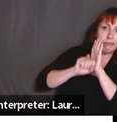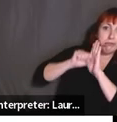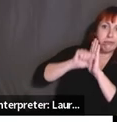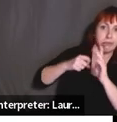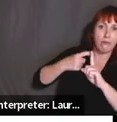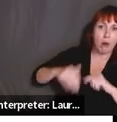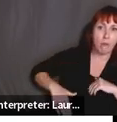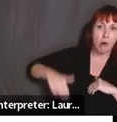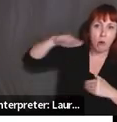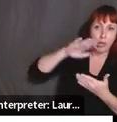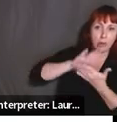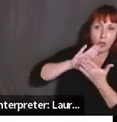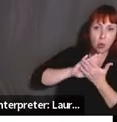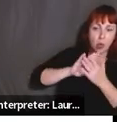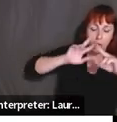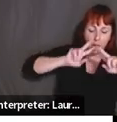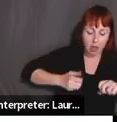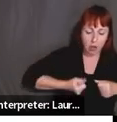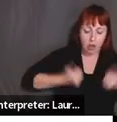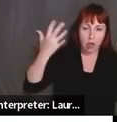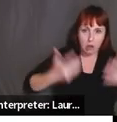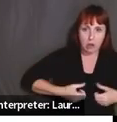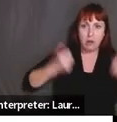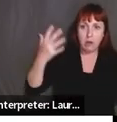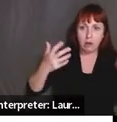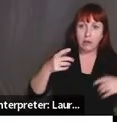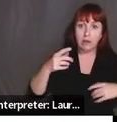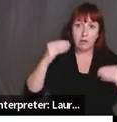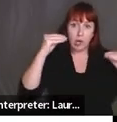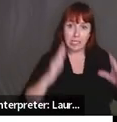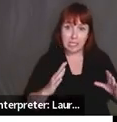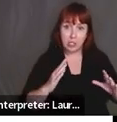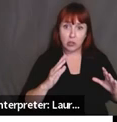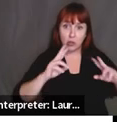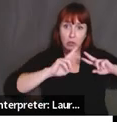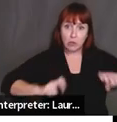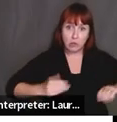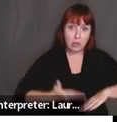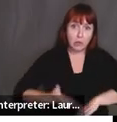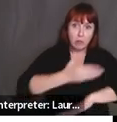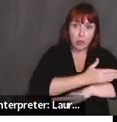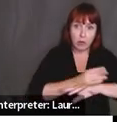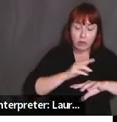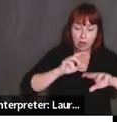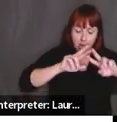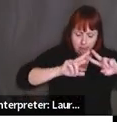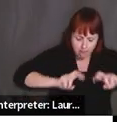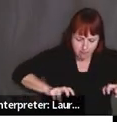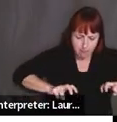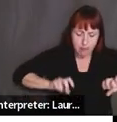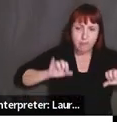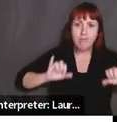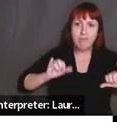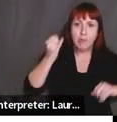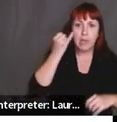at first as, as an instructor, if you want to work on that, I think it's, um, realizing that if you grew